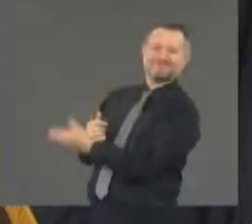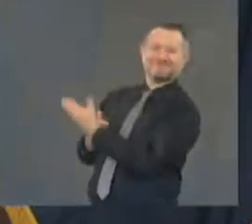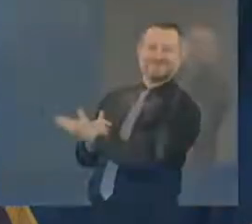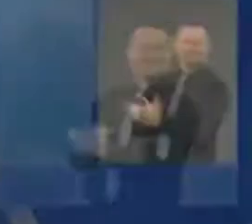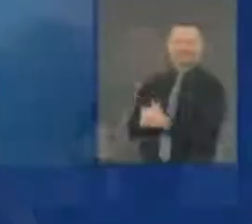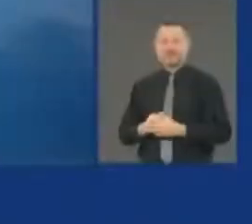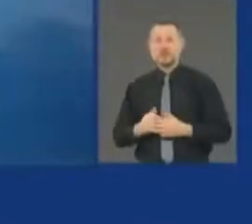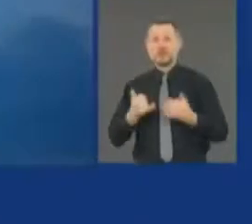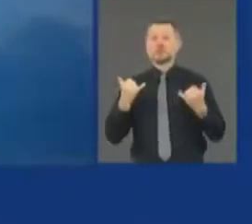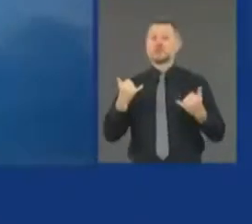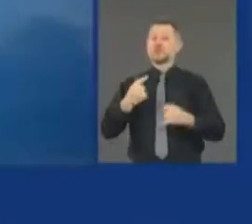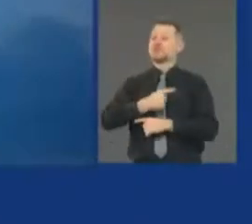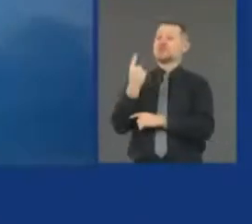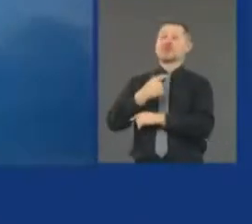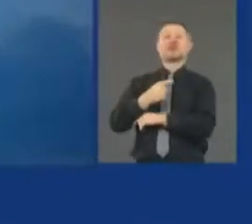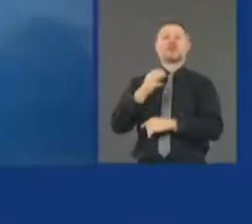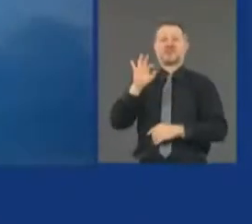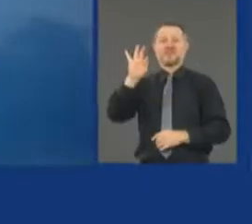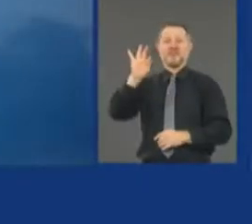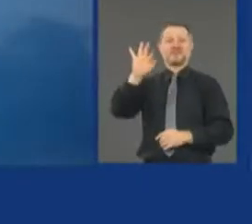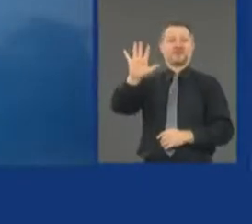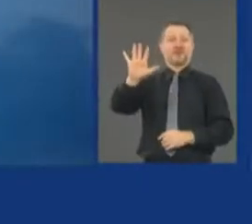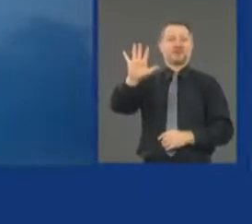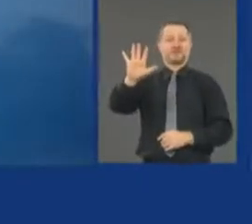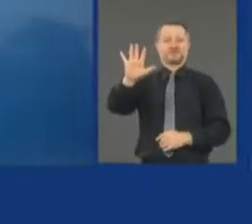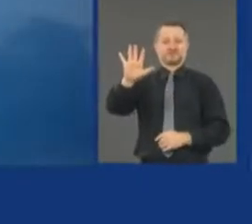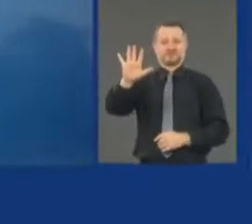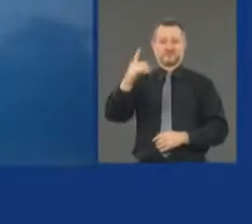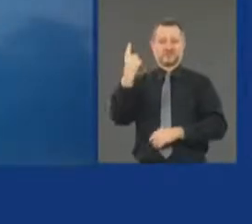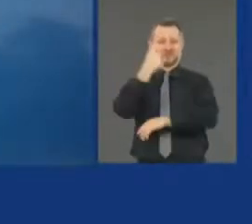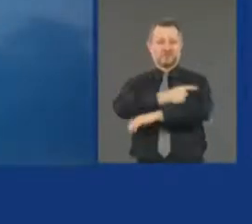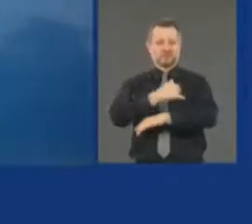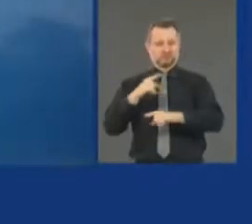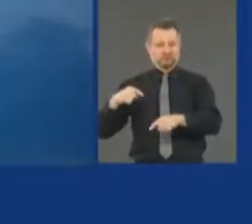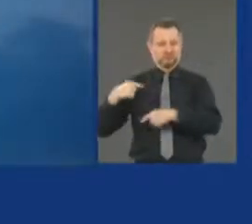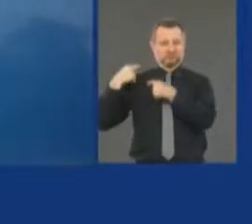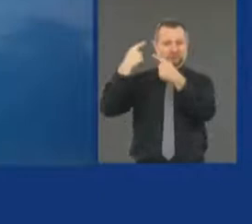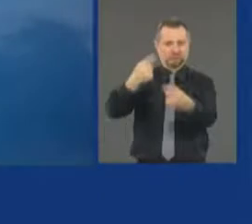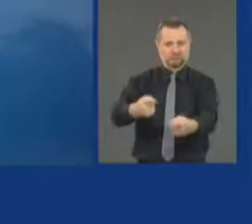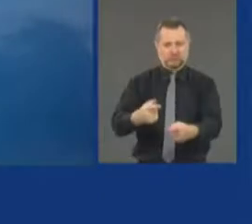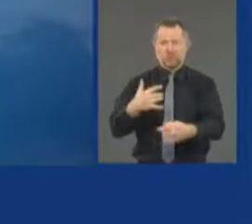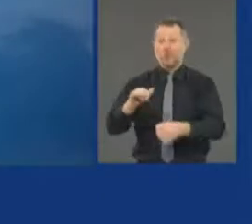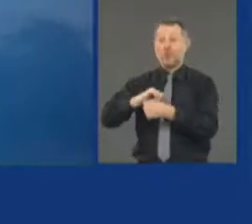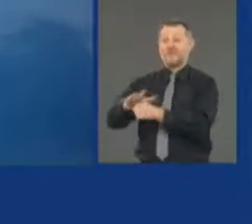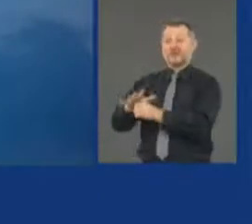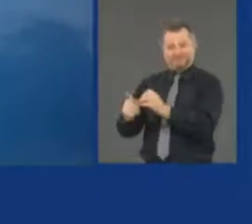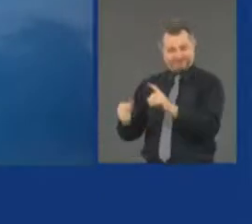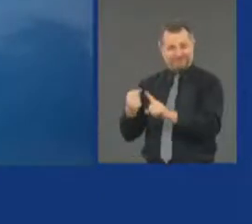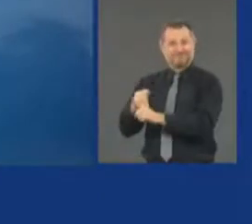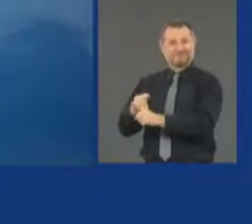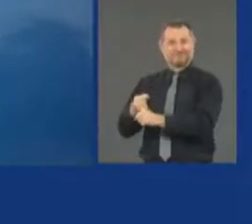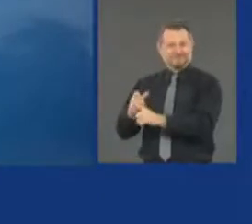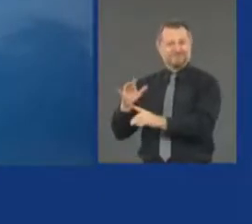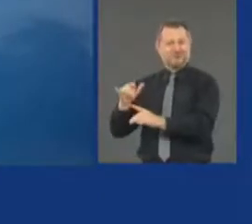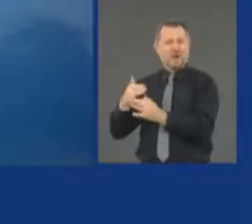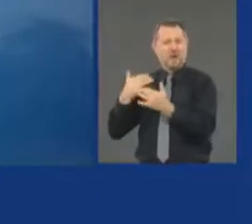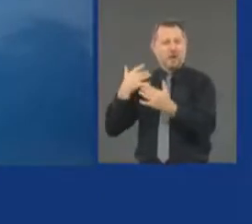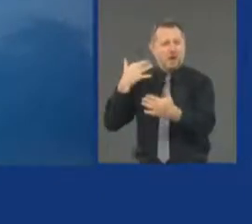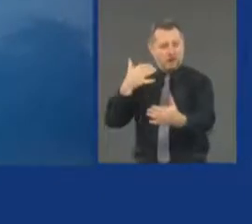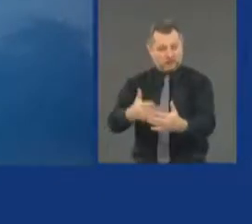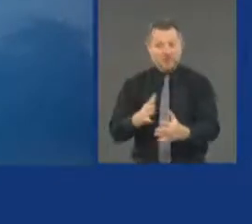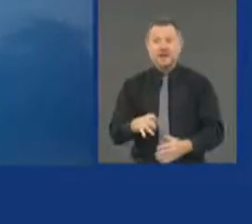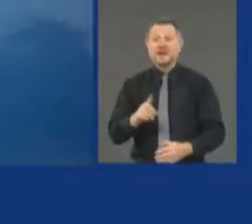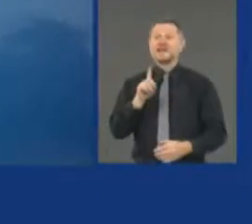Day 95 of the situation dealing with the coronavirus pandemic, and it is day 10